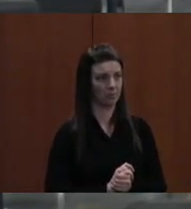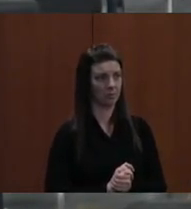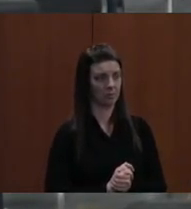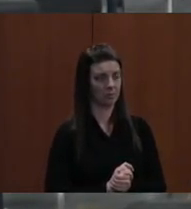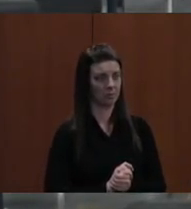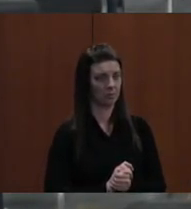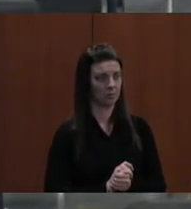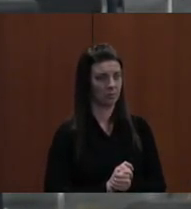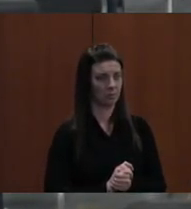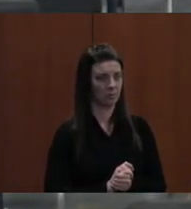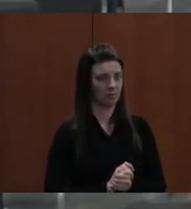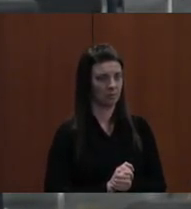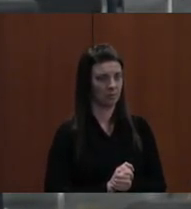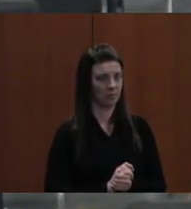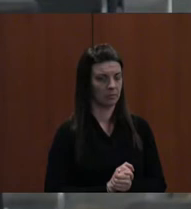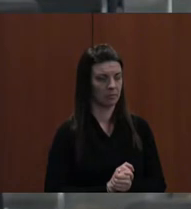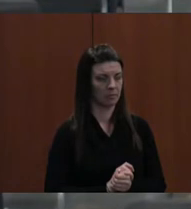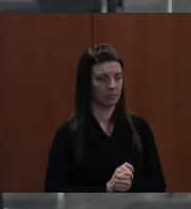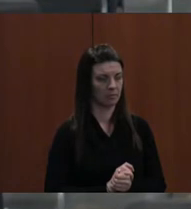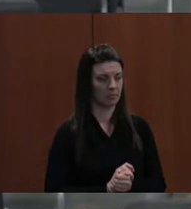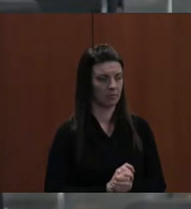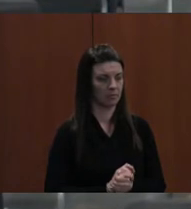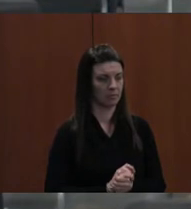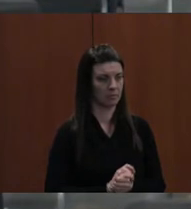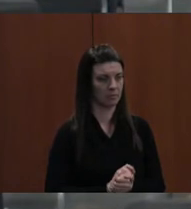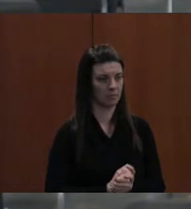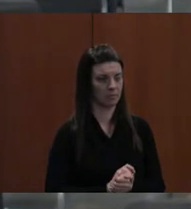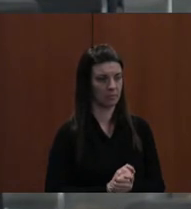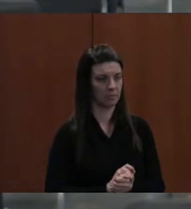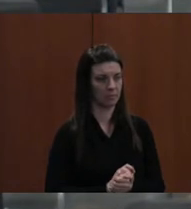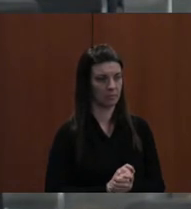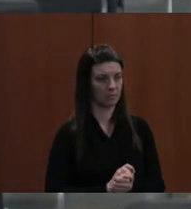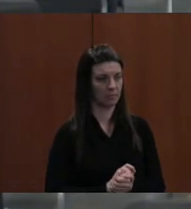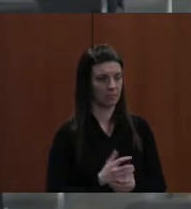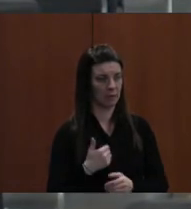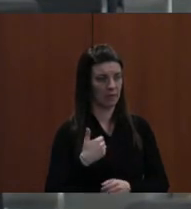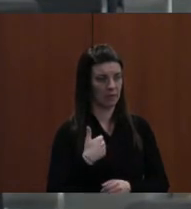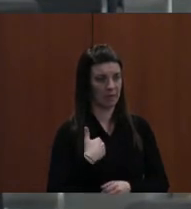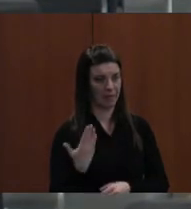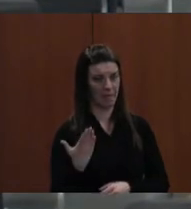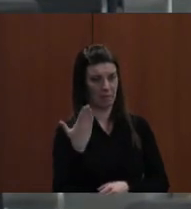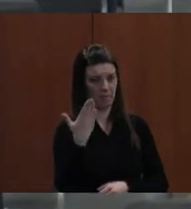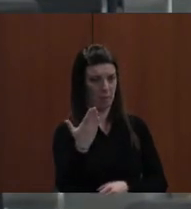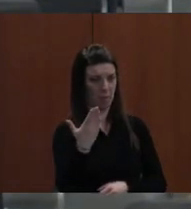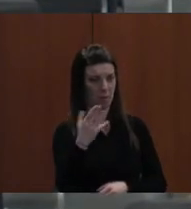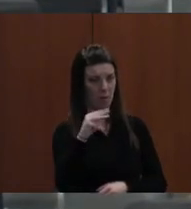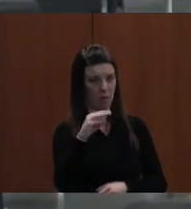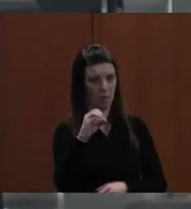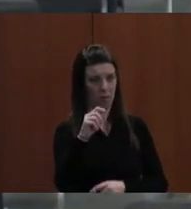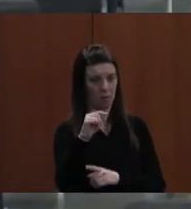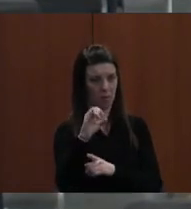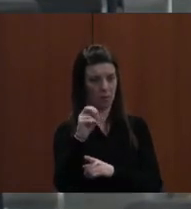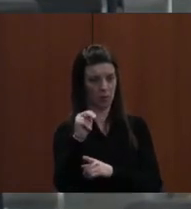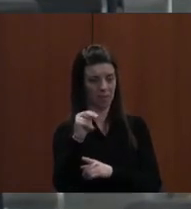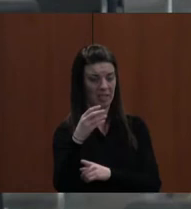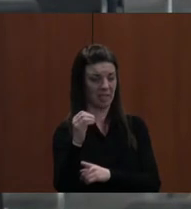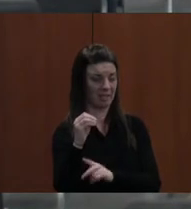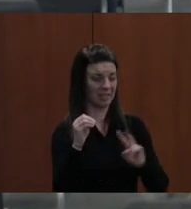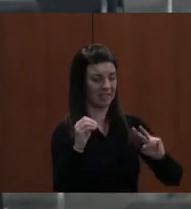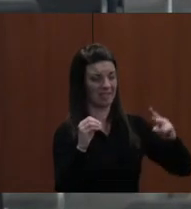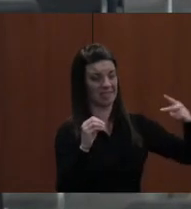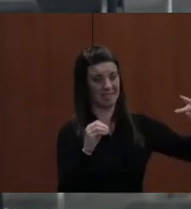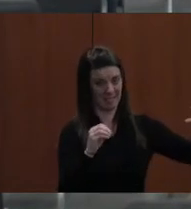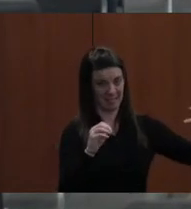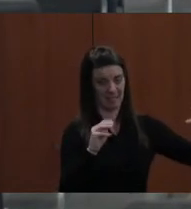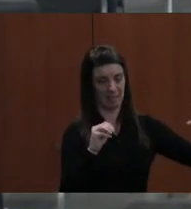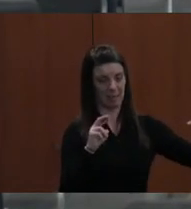All right. So we have a motion and a second by Mr. Bickford to amend the